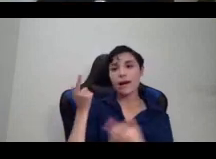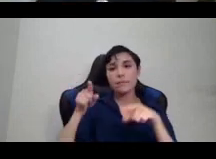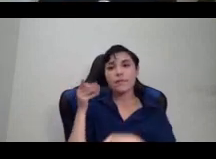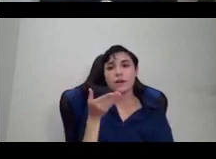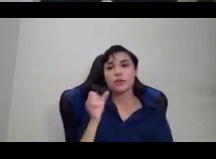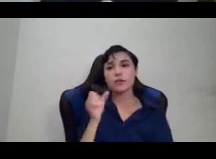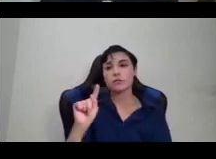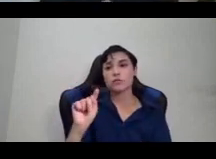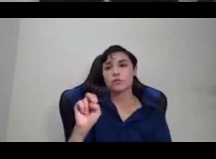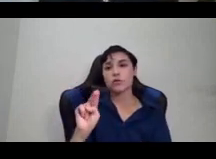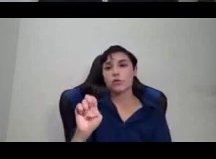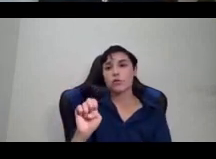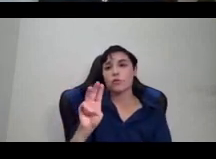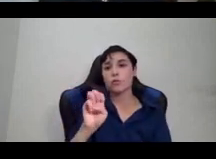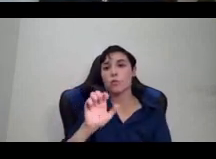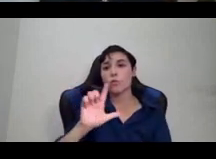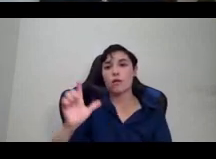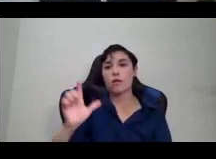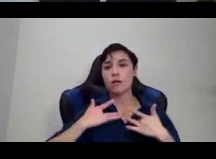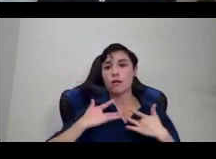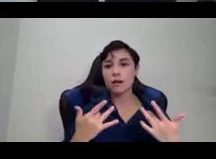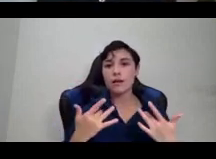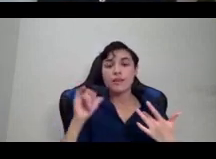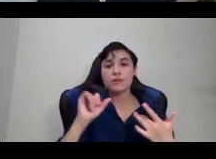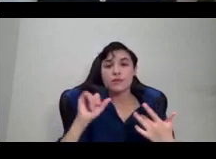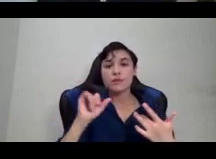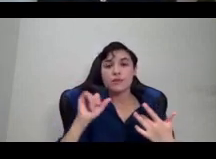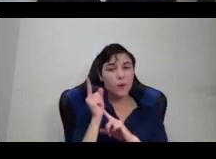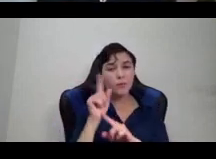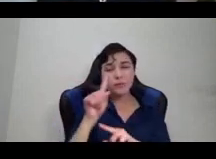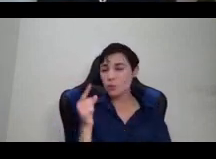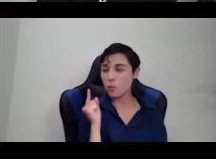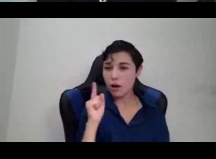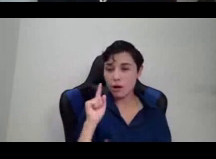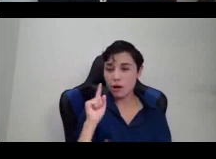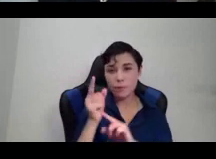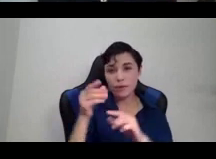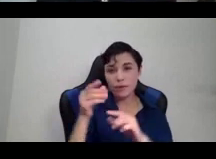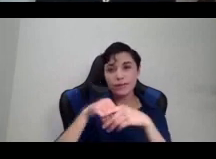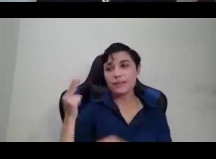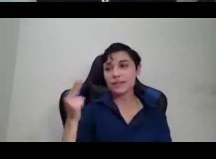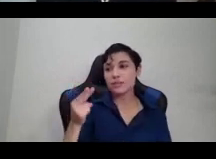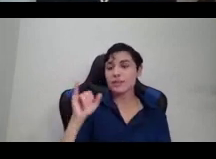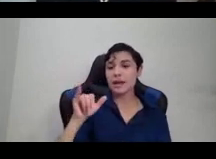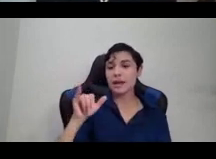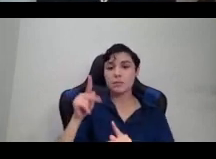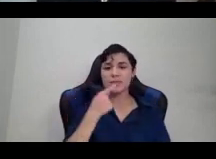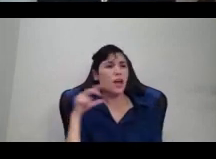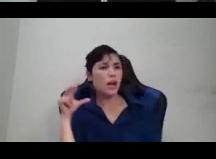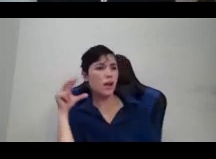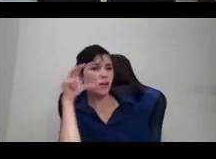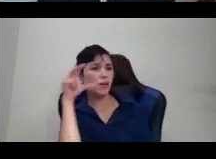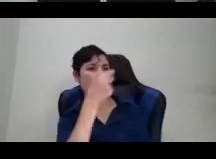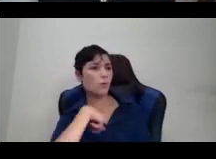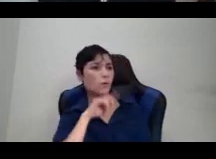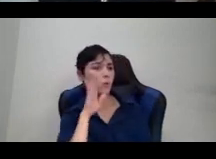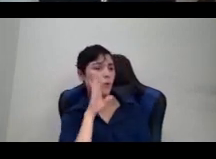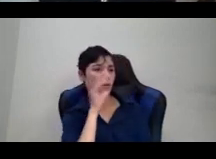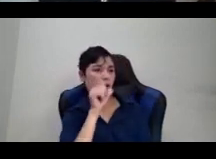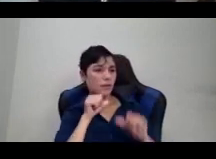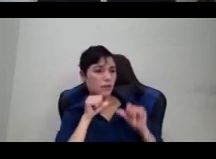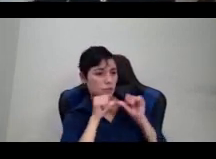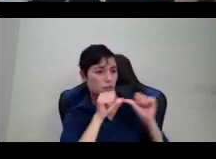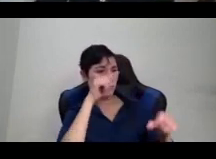about to see in history when people said no to the exploitation and the hypocrisy that had been imposed on them by